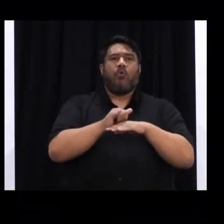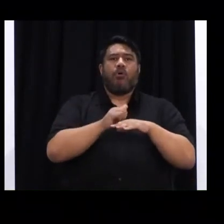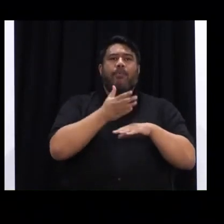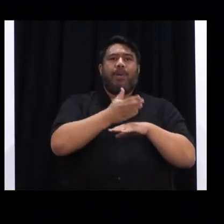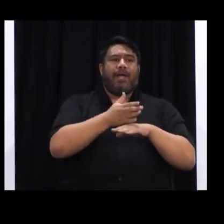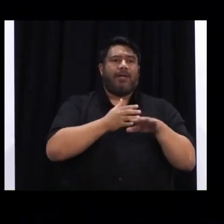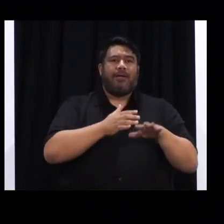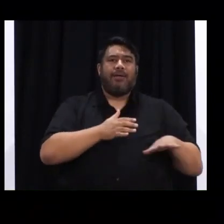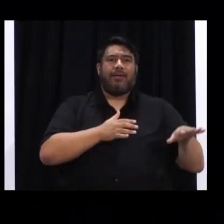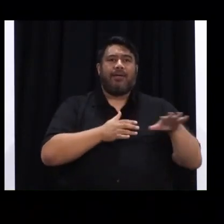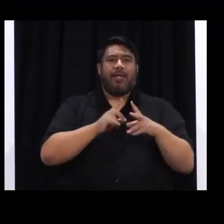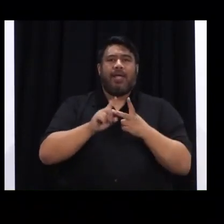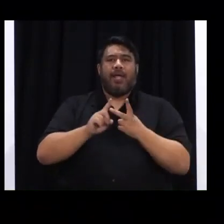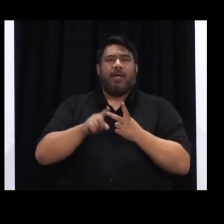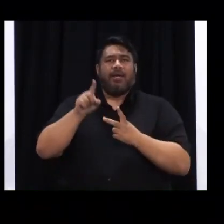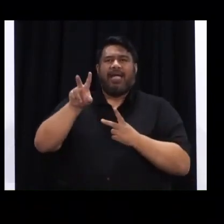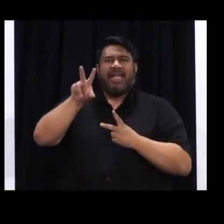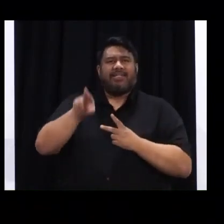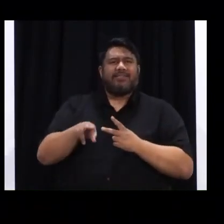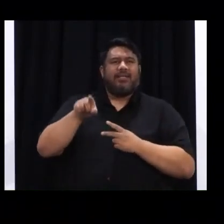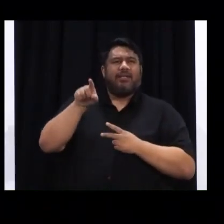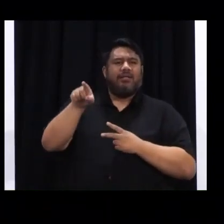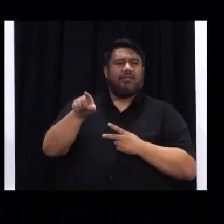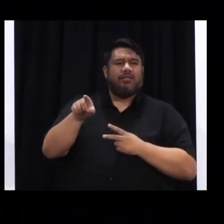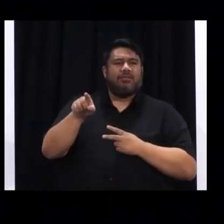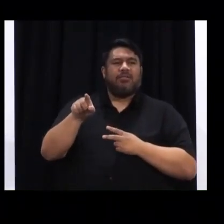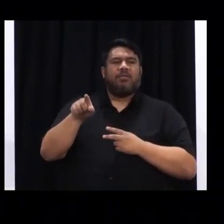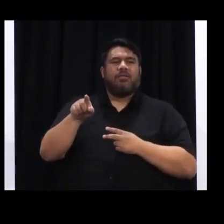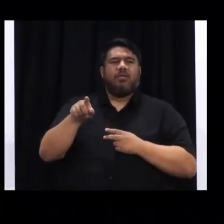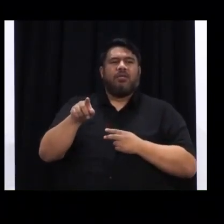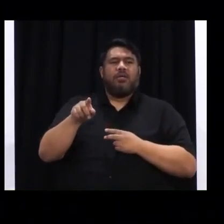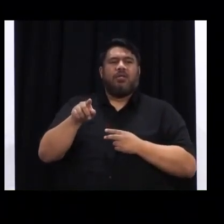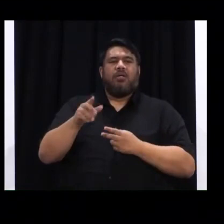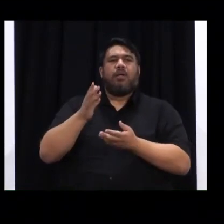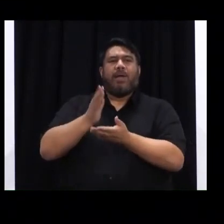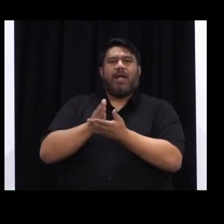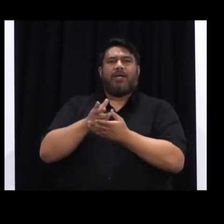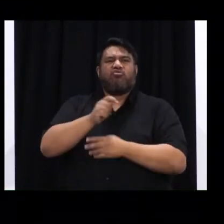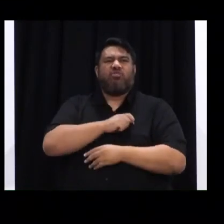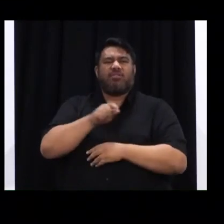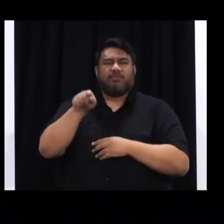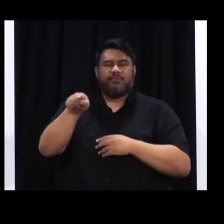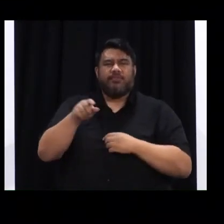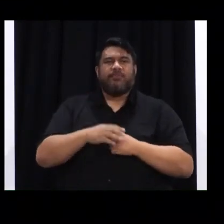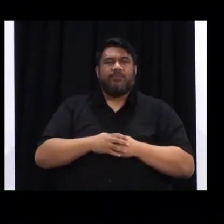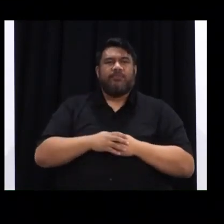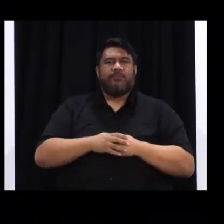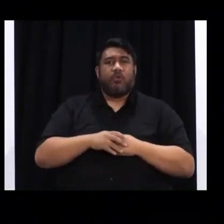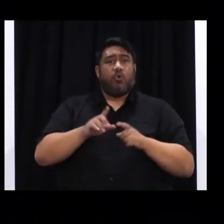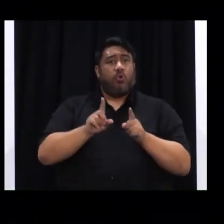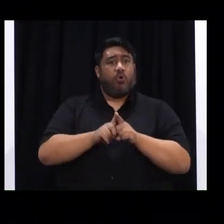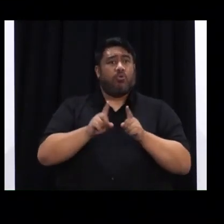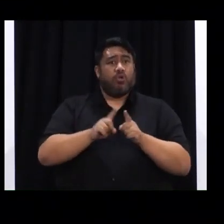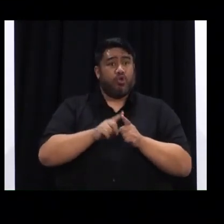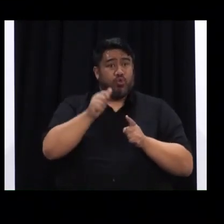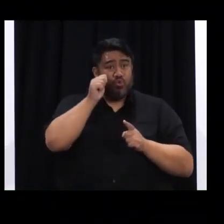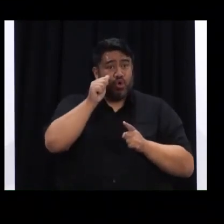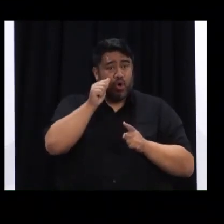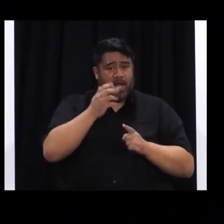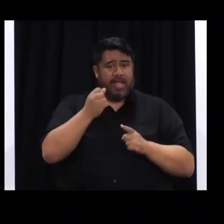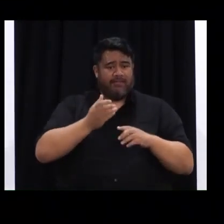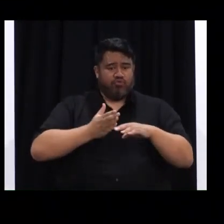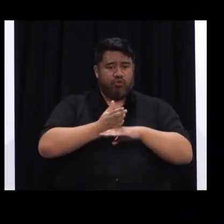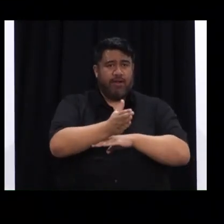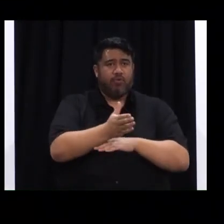in Henderson. The first in a series of Pacifica mass vaccination events started today in Auckland. Outside of Auckland, there is a drive-thru at